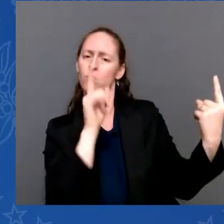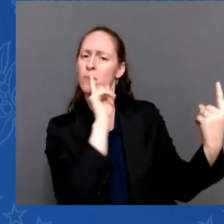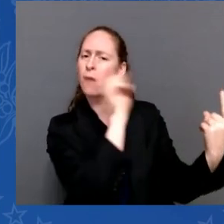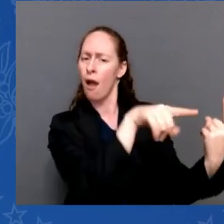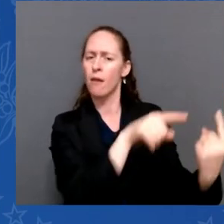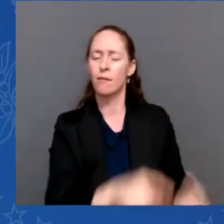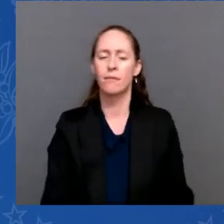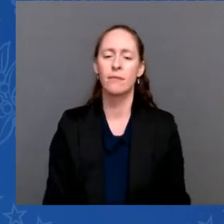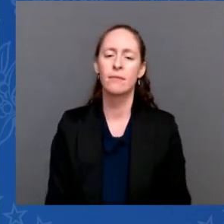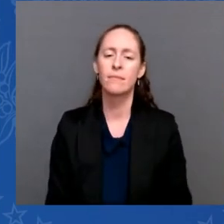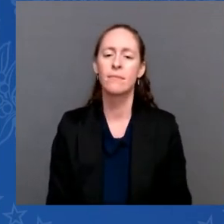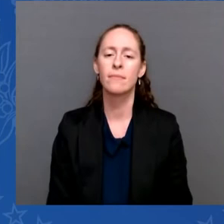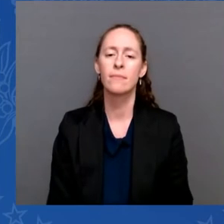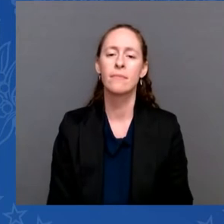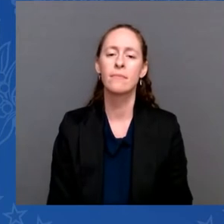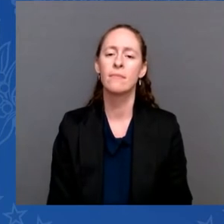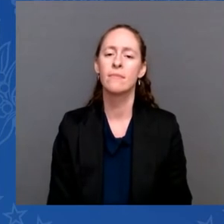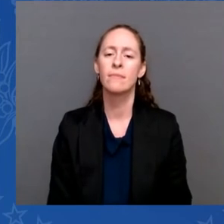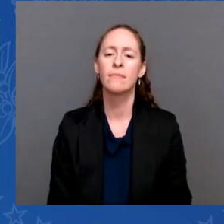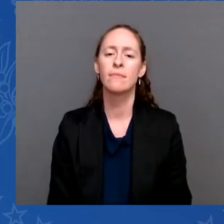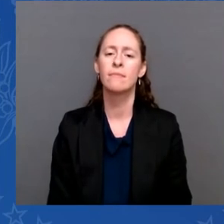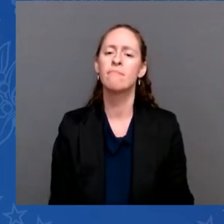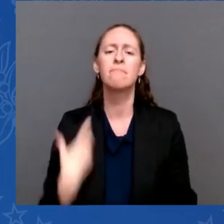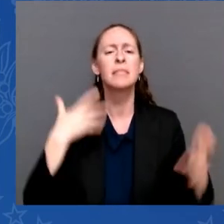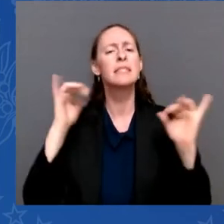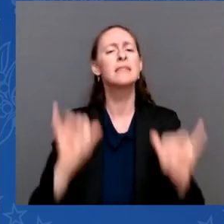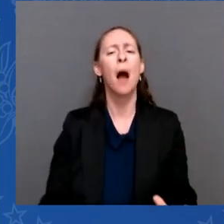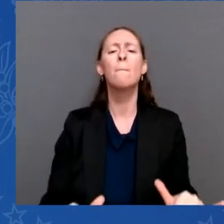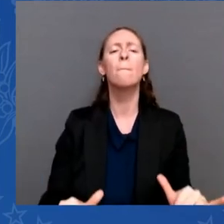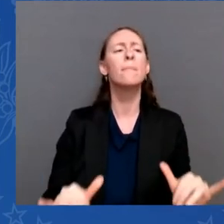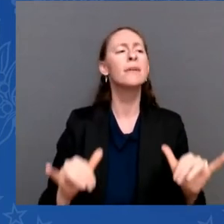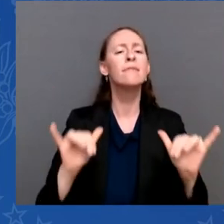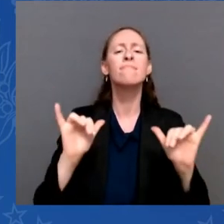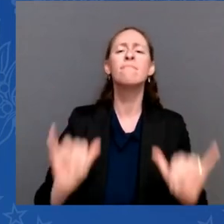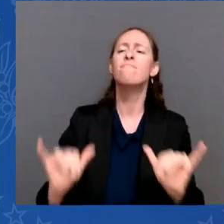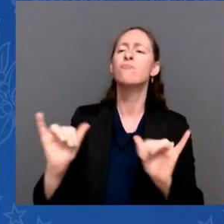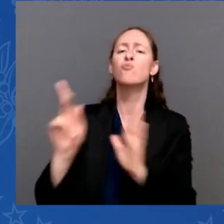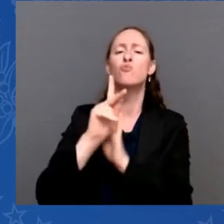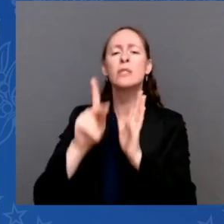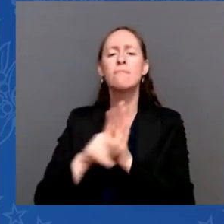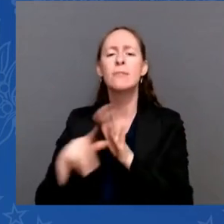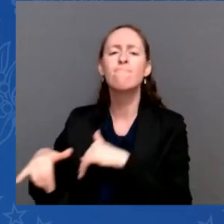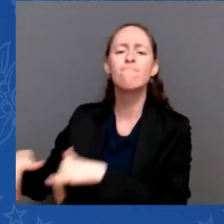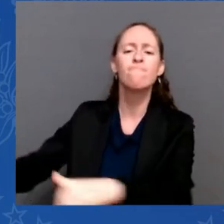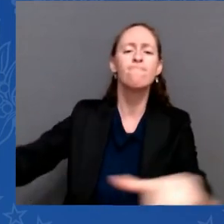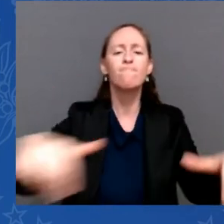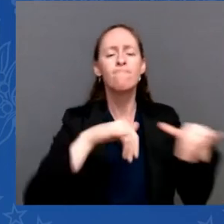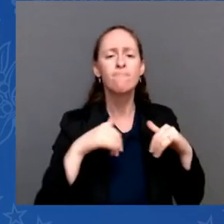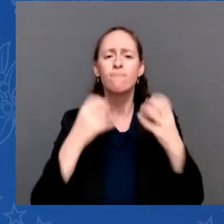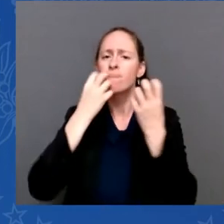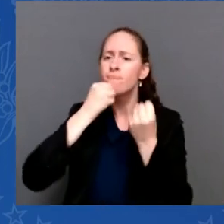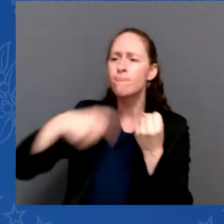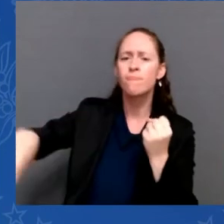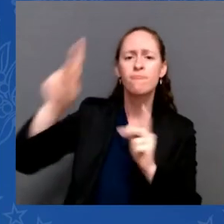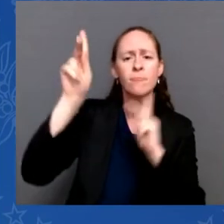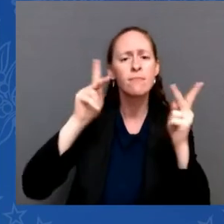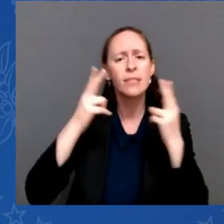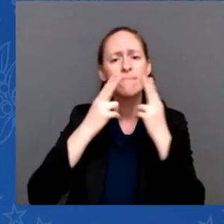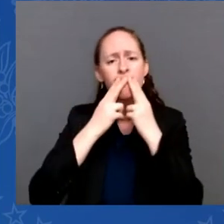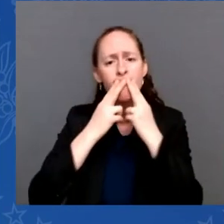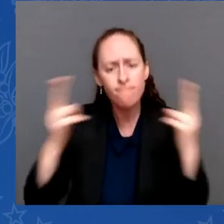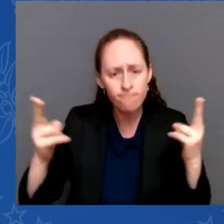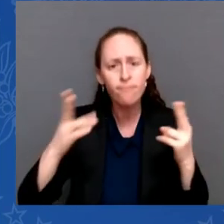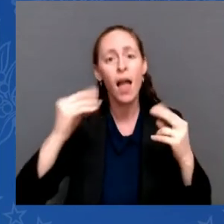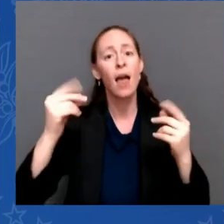generation upon generation to protect the innocent, defend liberty, and we keep the light of freedom